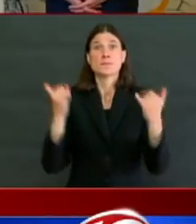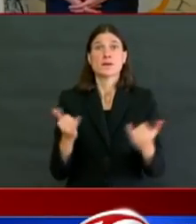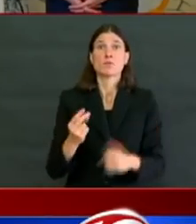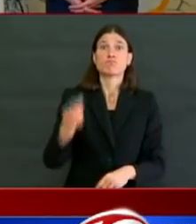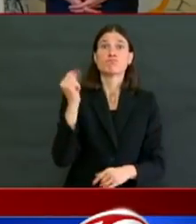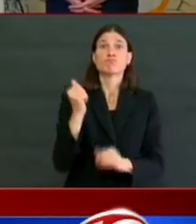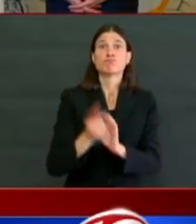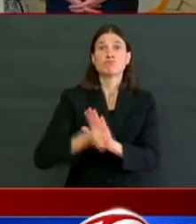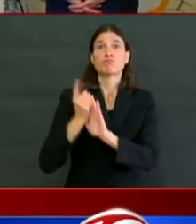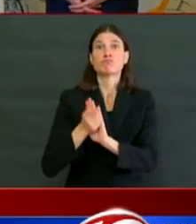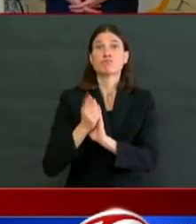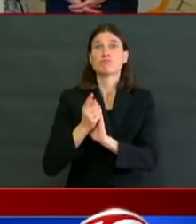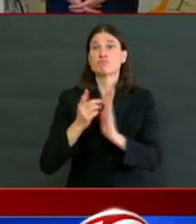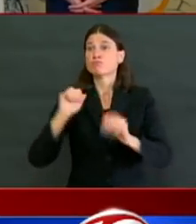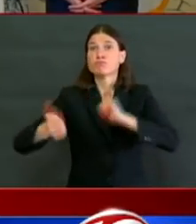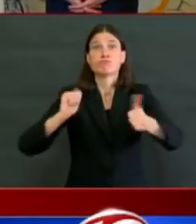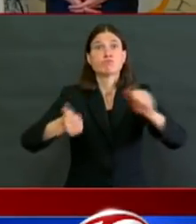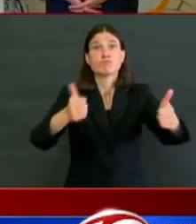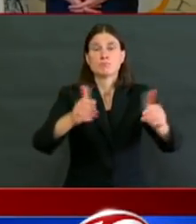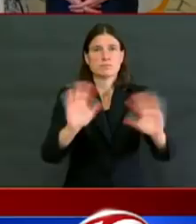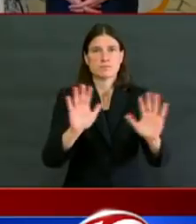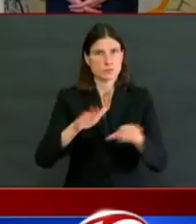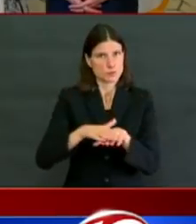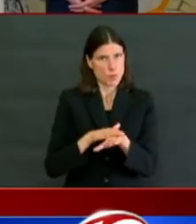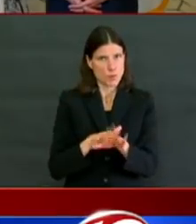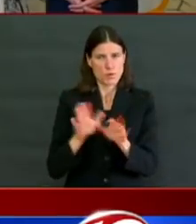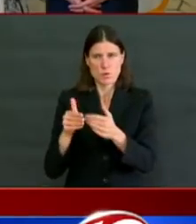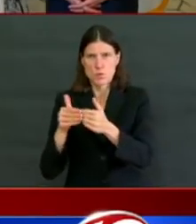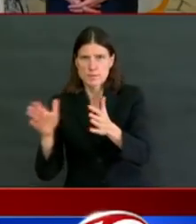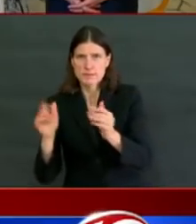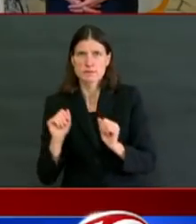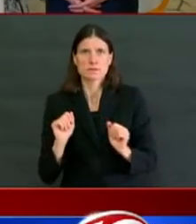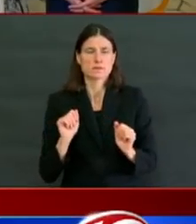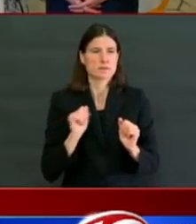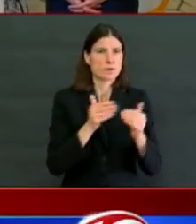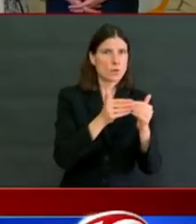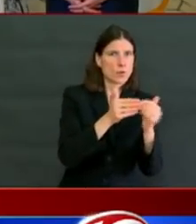like a dimmer on a light. We're going to slowly turn the lights back on.